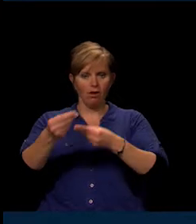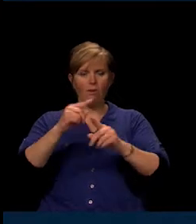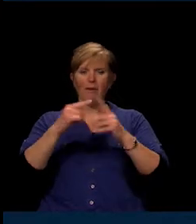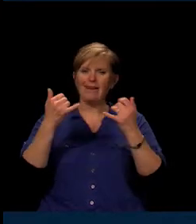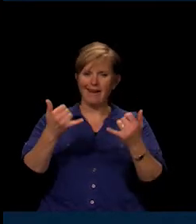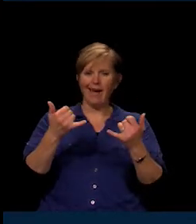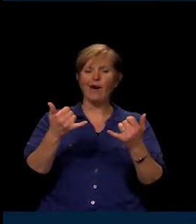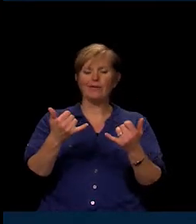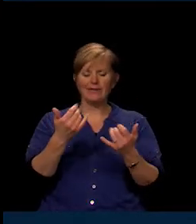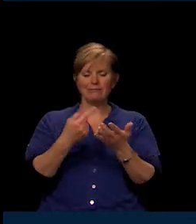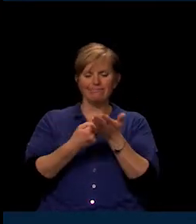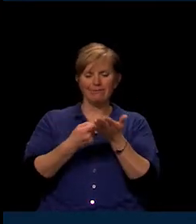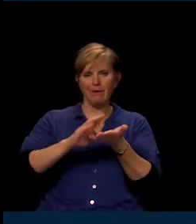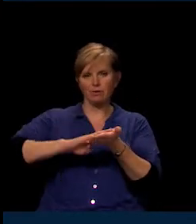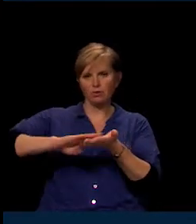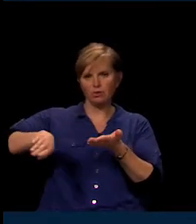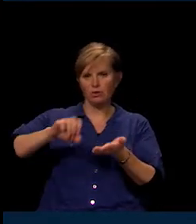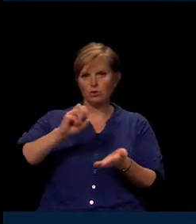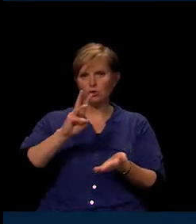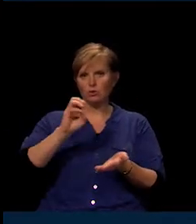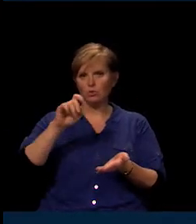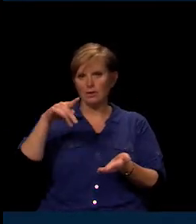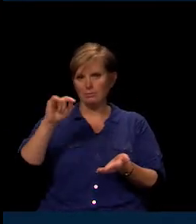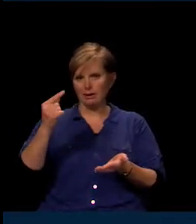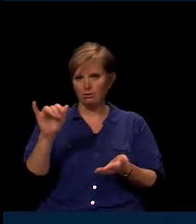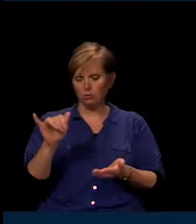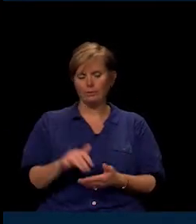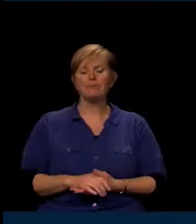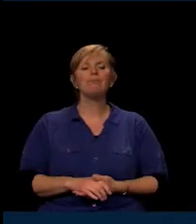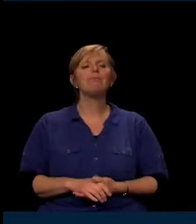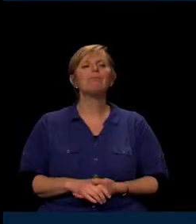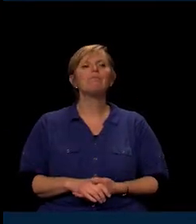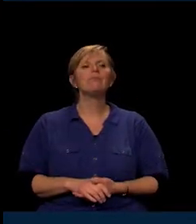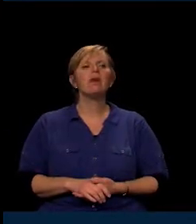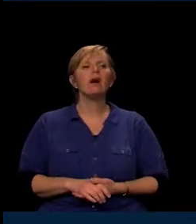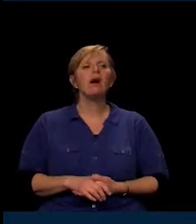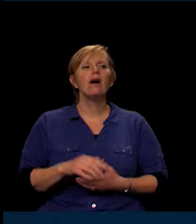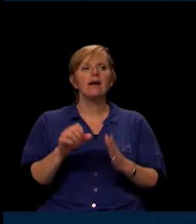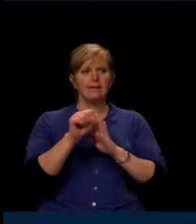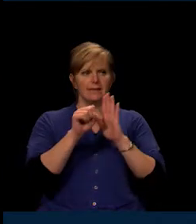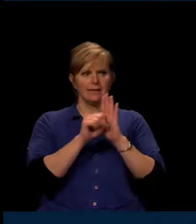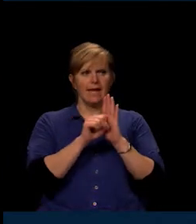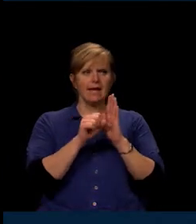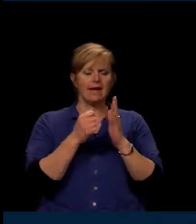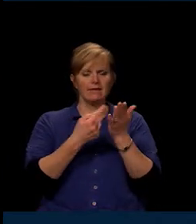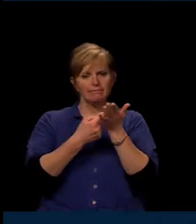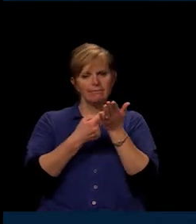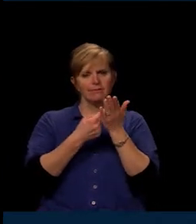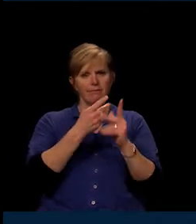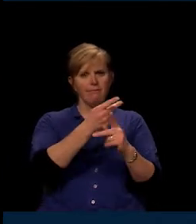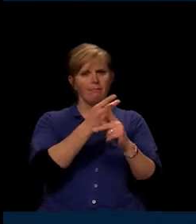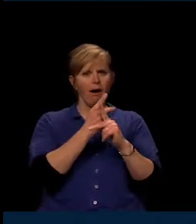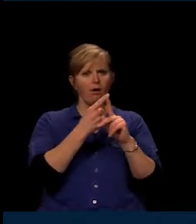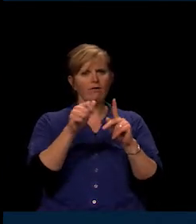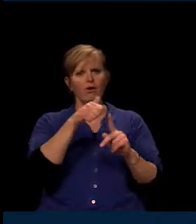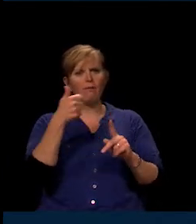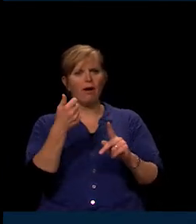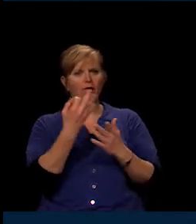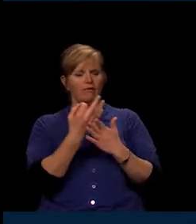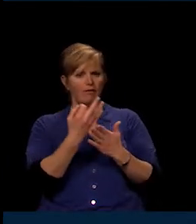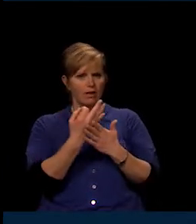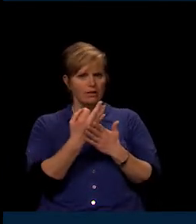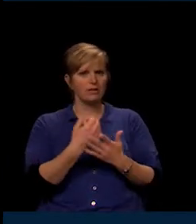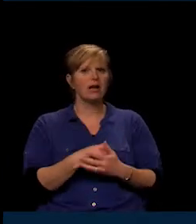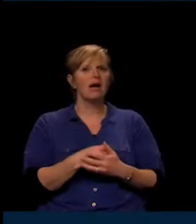The state has the ability to borrow from other funds. We read in the paper that in order to plug a budget shortfall,